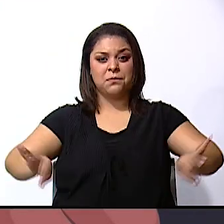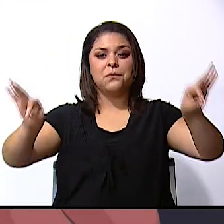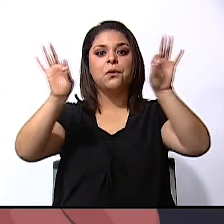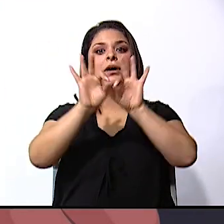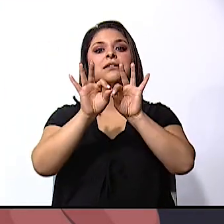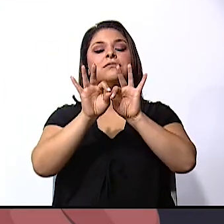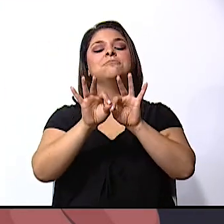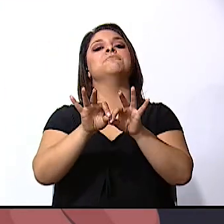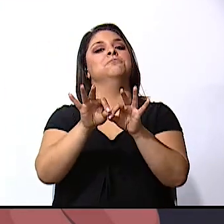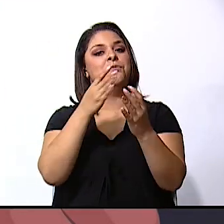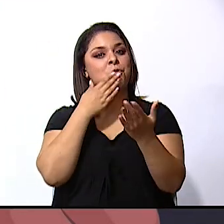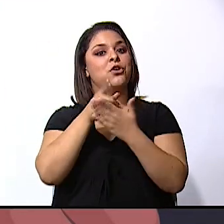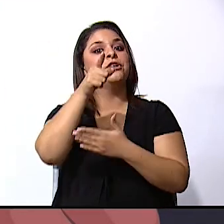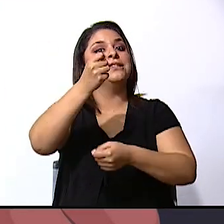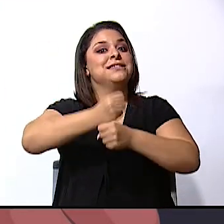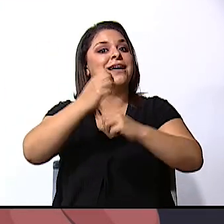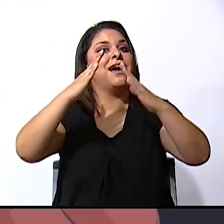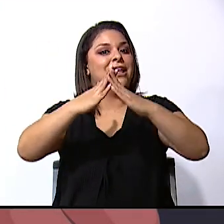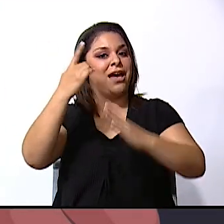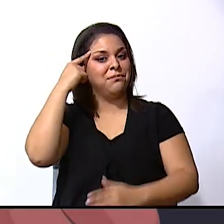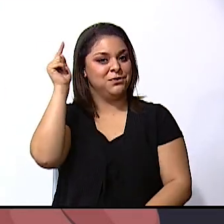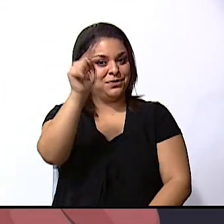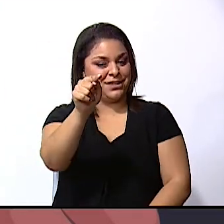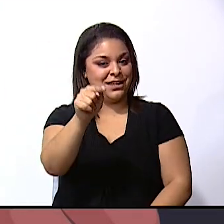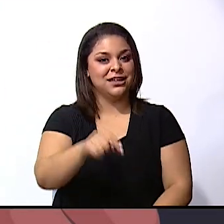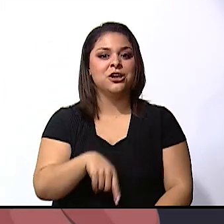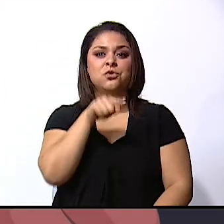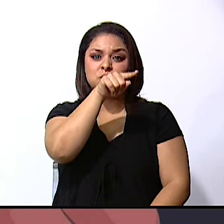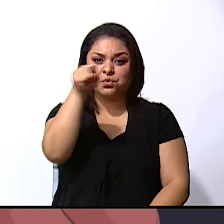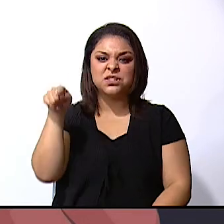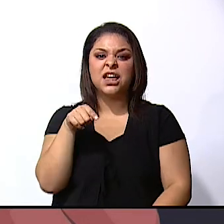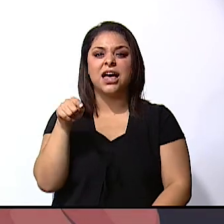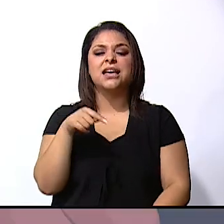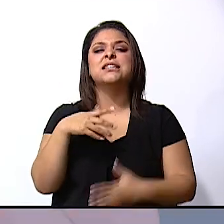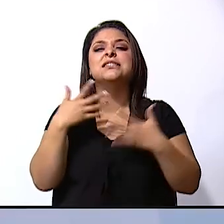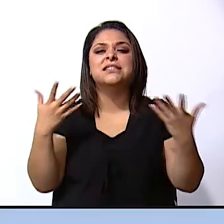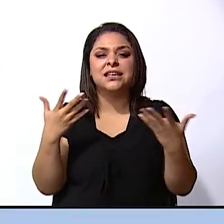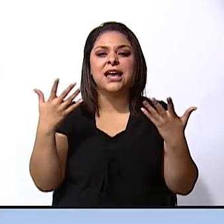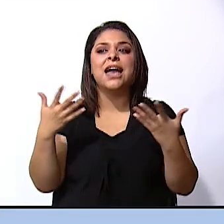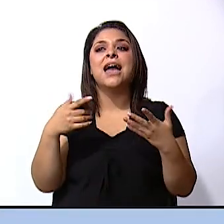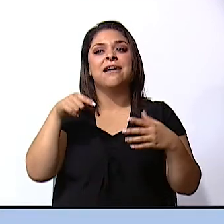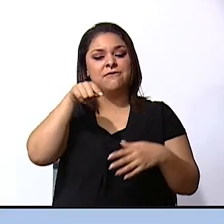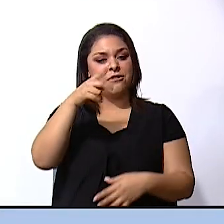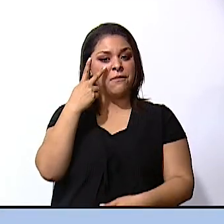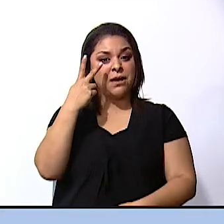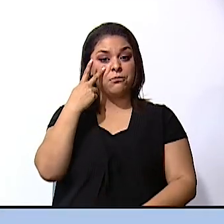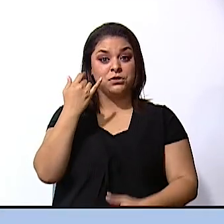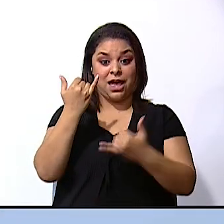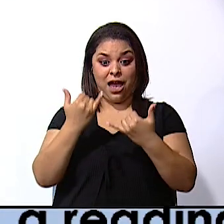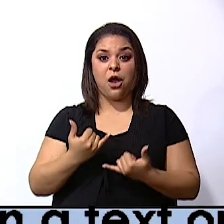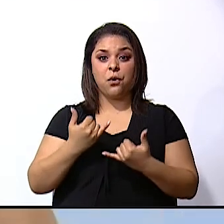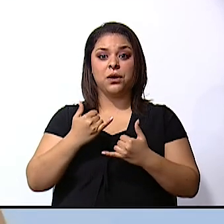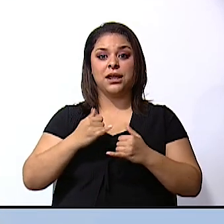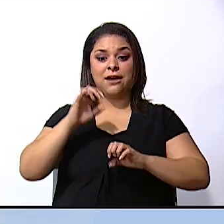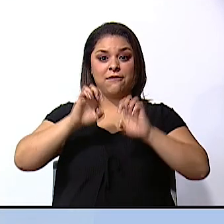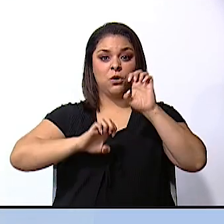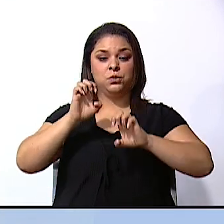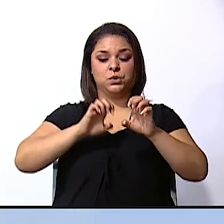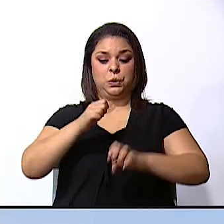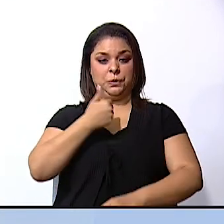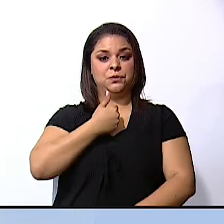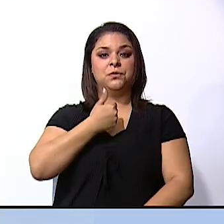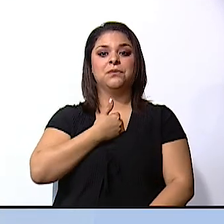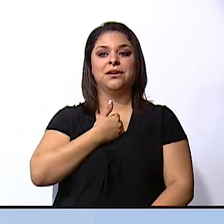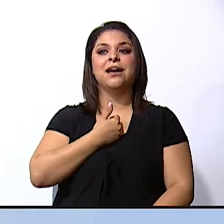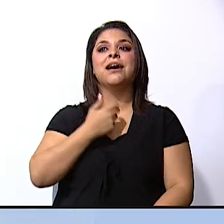hmm, that's homework for you. Now, how many stars did we get? Let's see in the following presentation. Okay,